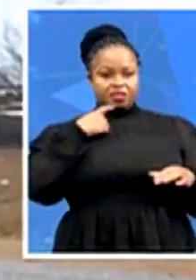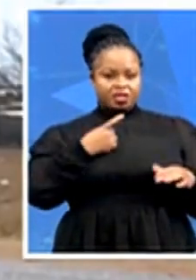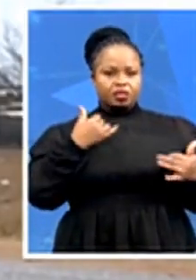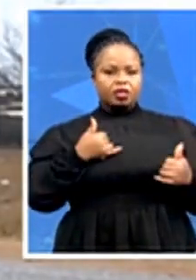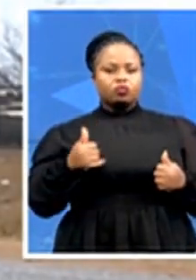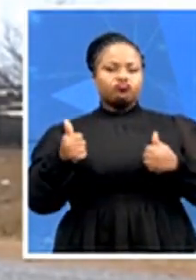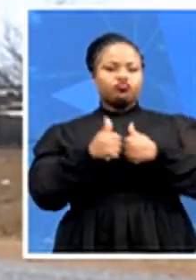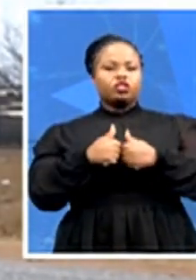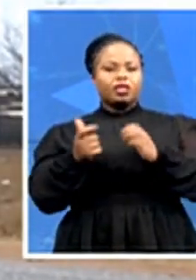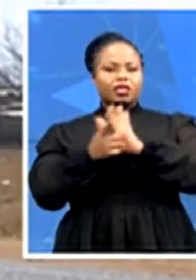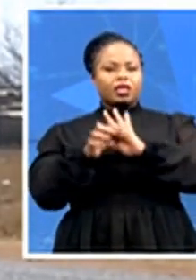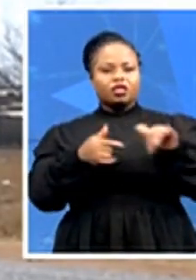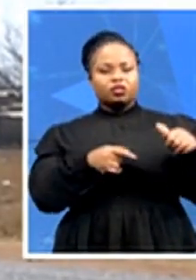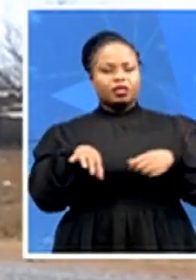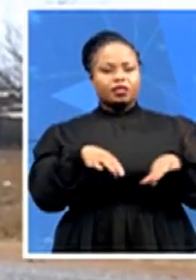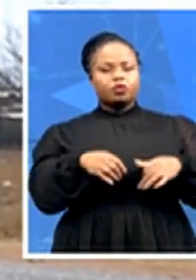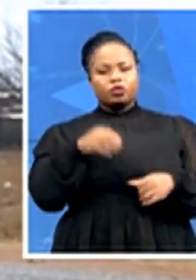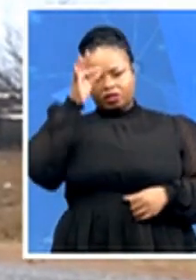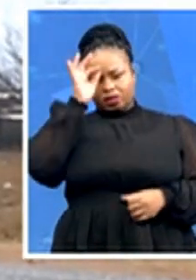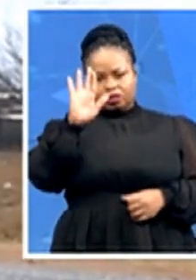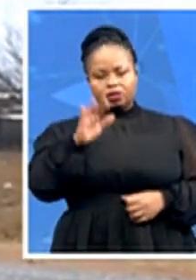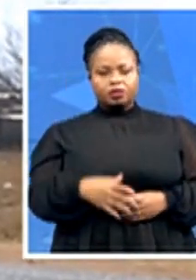Zeblad Marine, SABC News, Volmar Anstert.